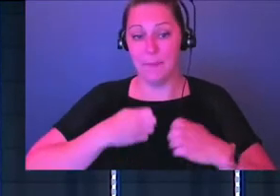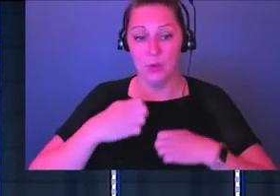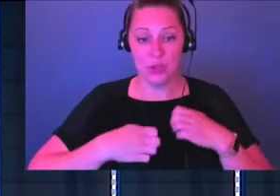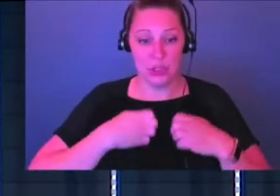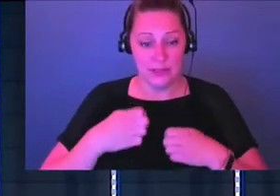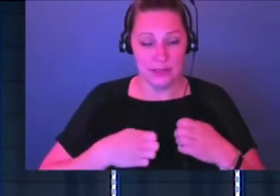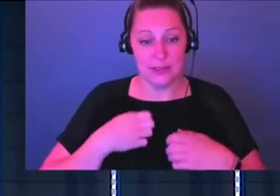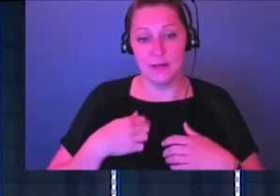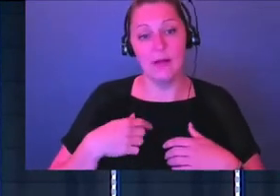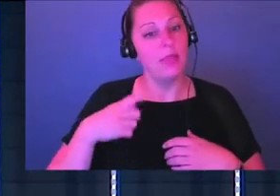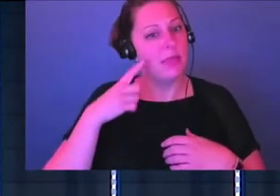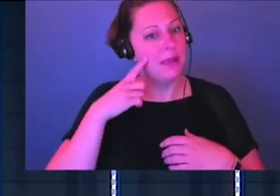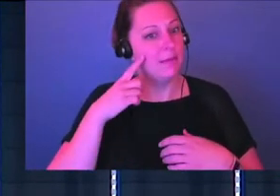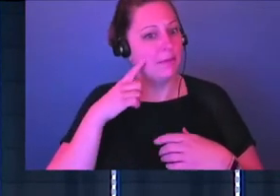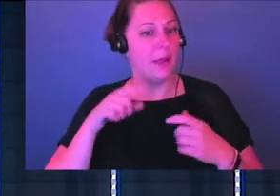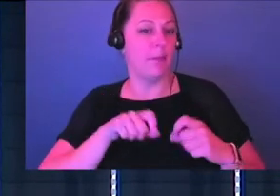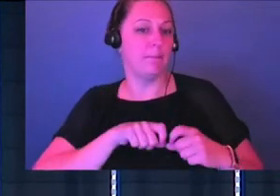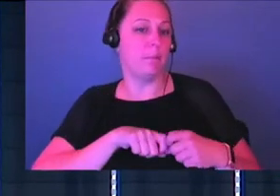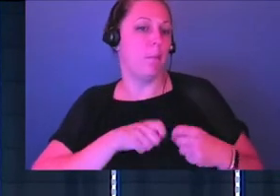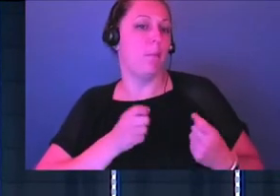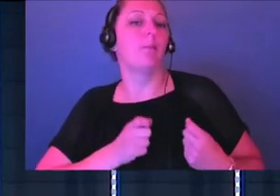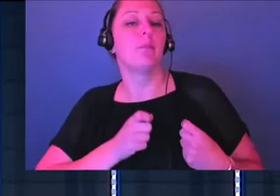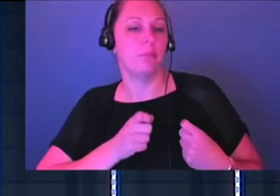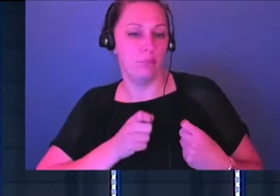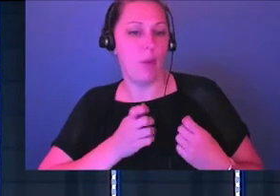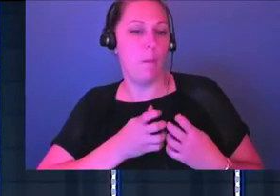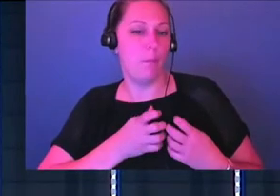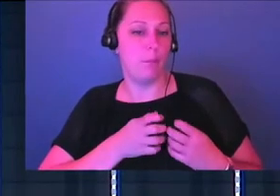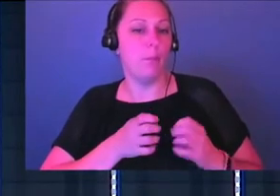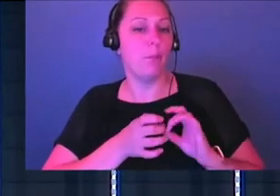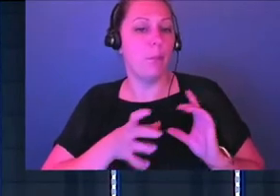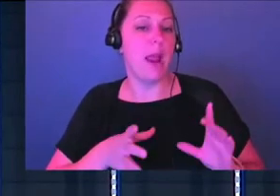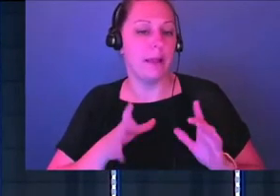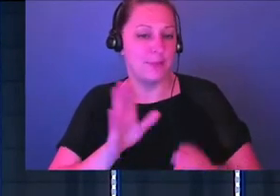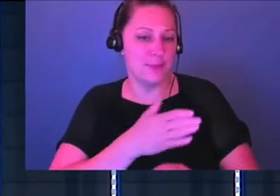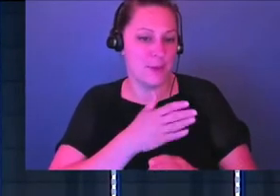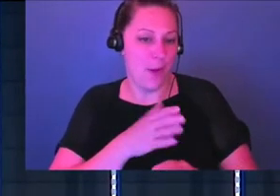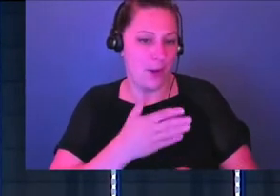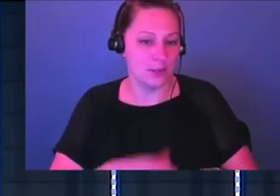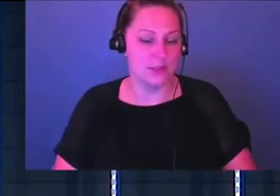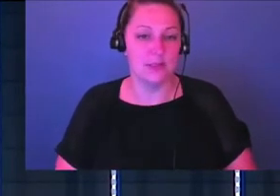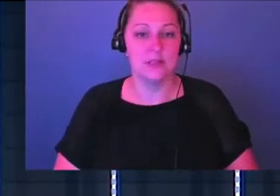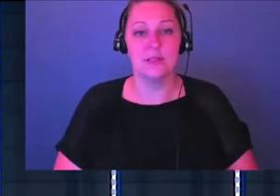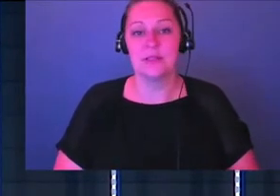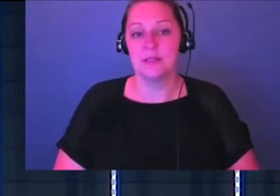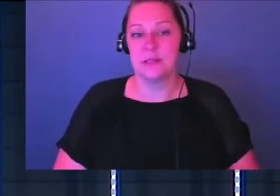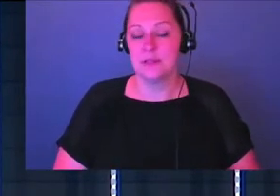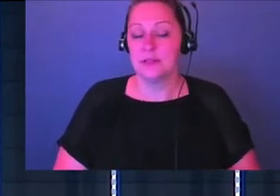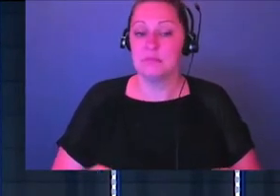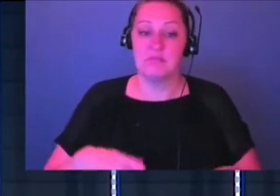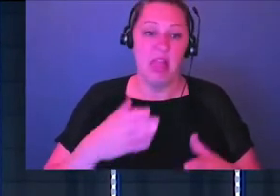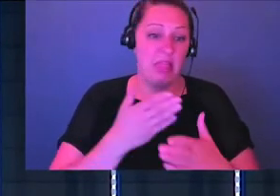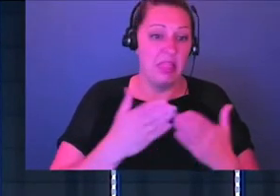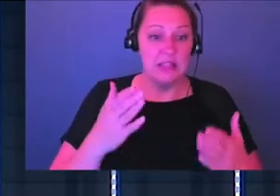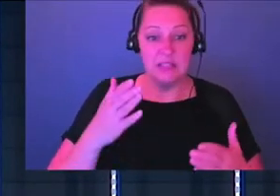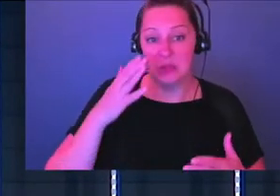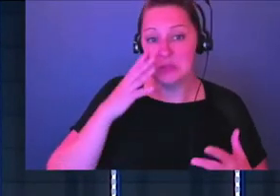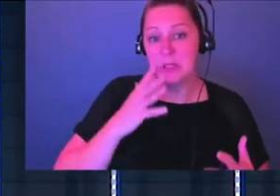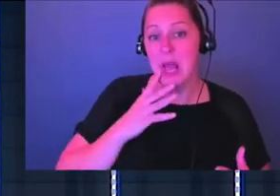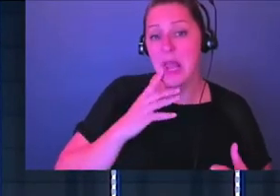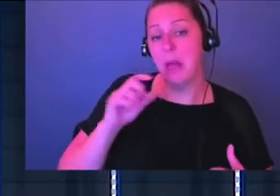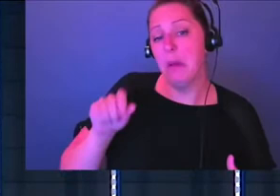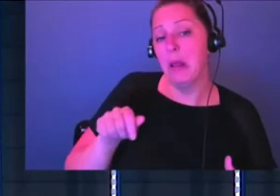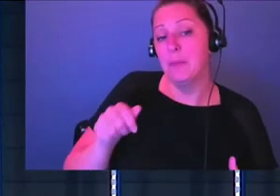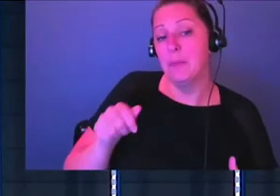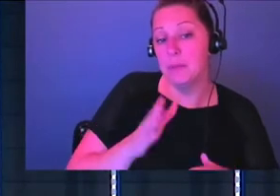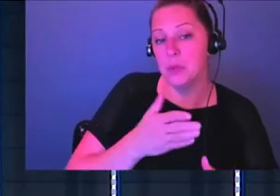breakup songs. Okay. Come on, let's be real. It's like, you know, like you're going through a rough time and things are sad. You're like, I'm just gonna listen to some music. And it's